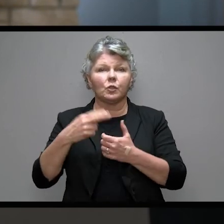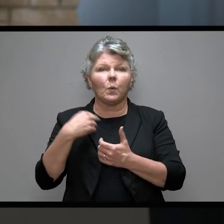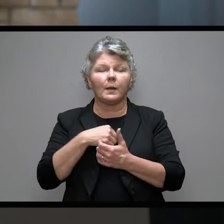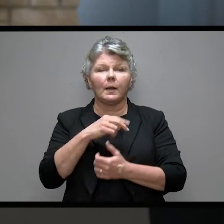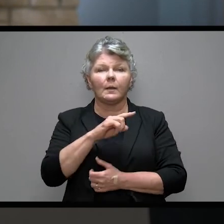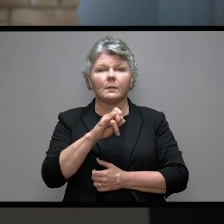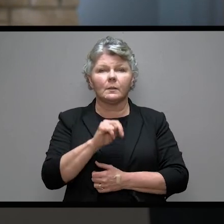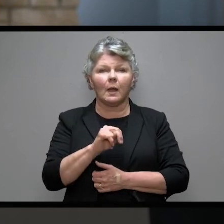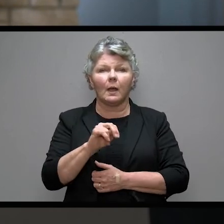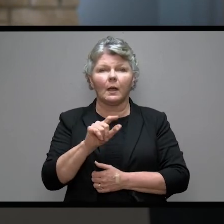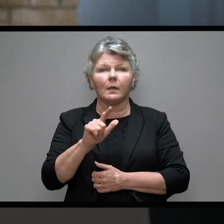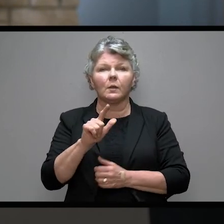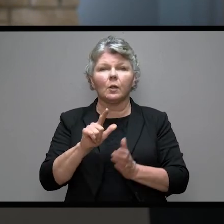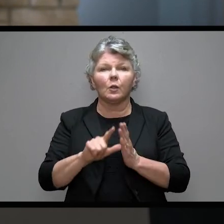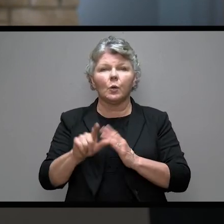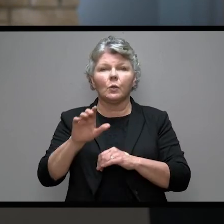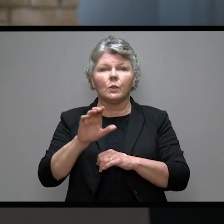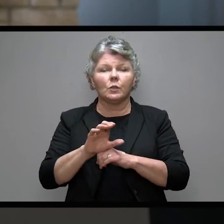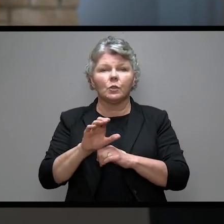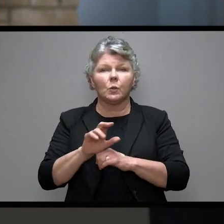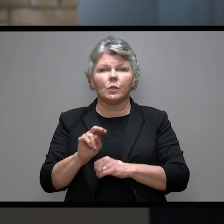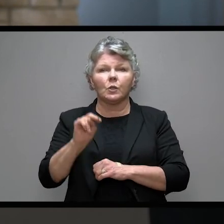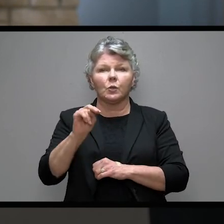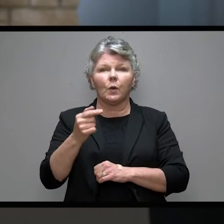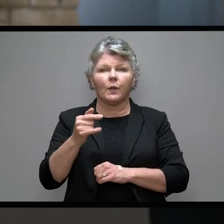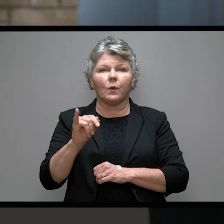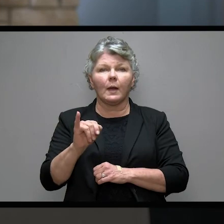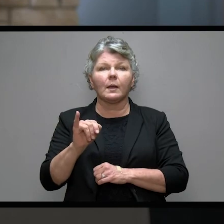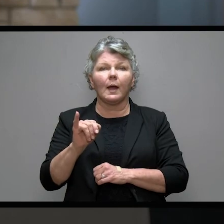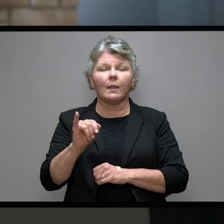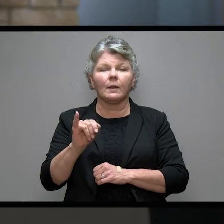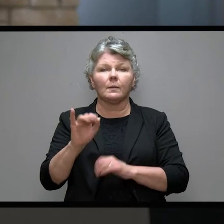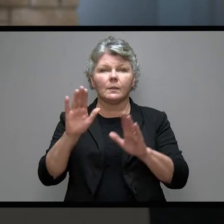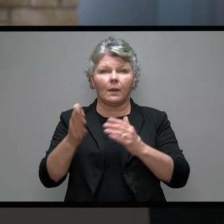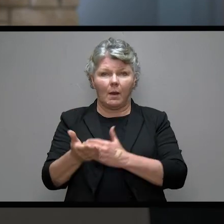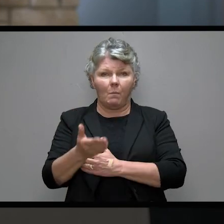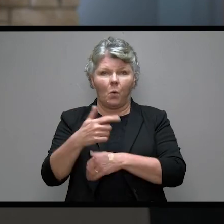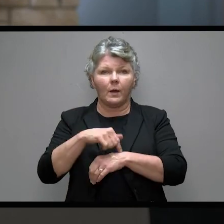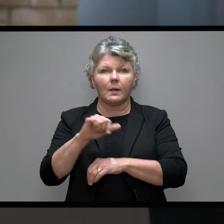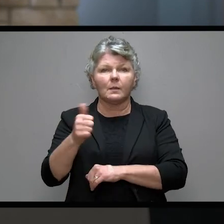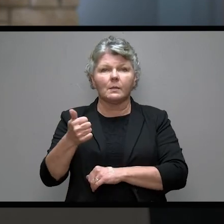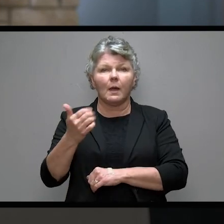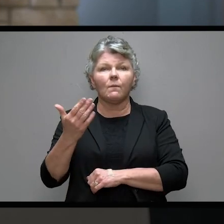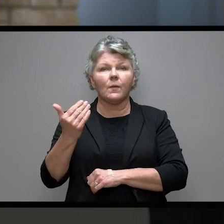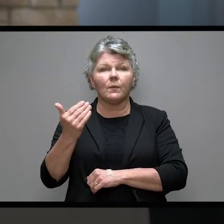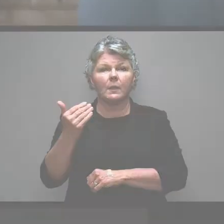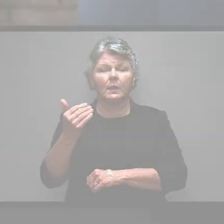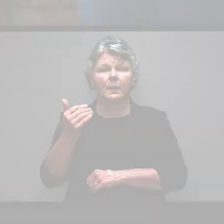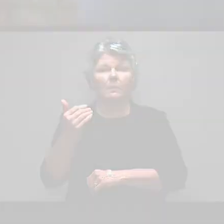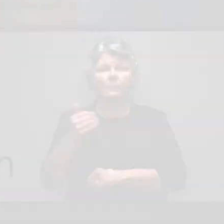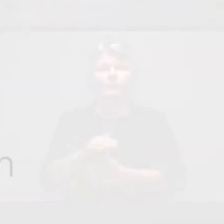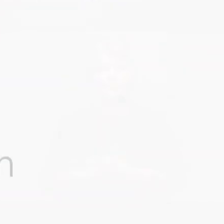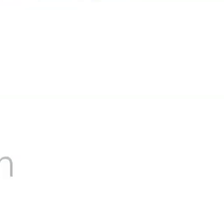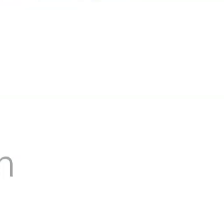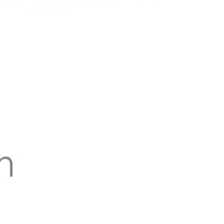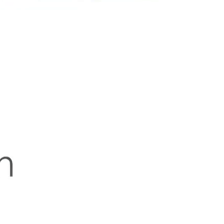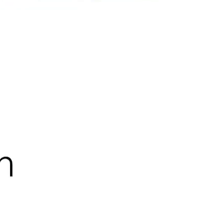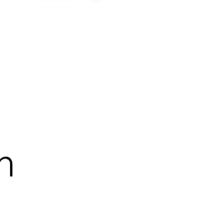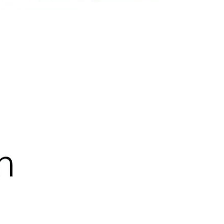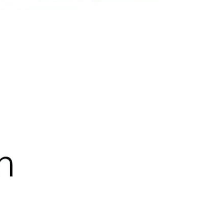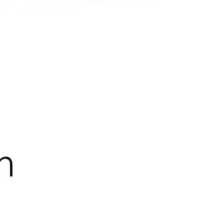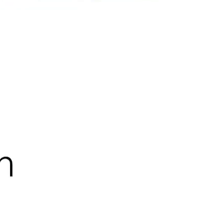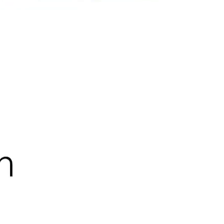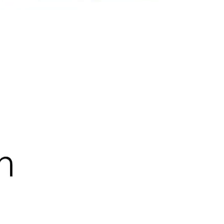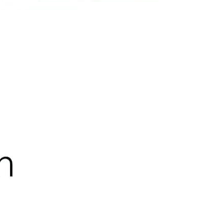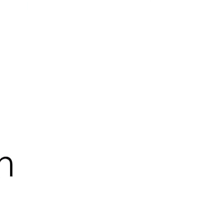at Zion Lutheran, north of Grand Island, Sunday mornings we gather at 10.15 a.m. This